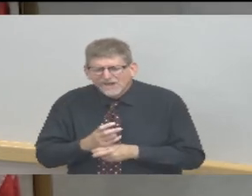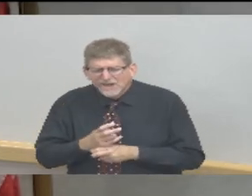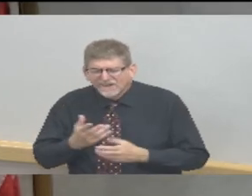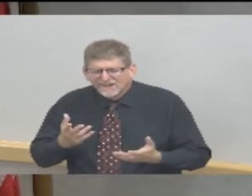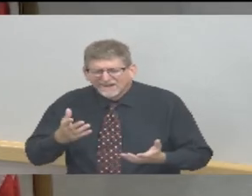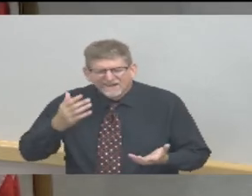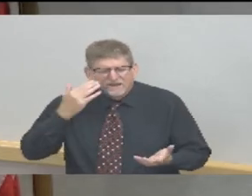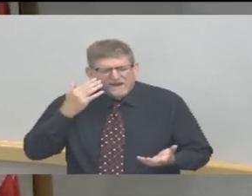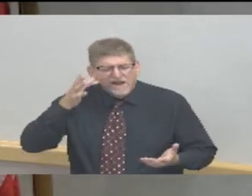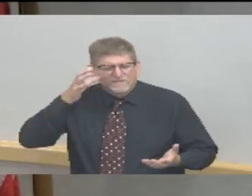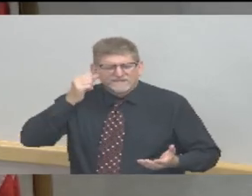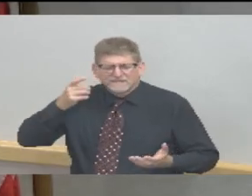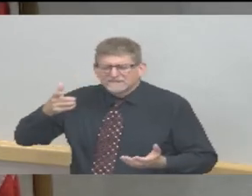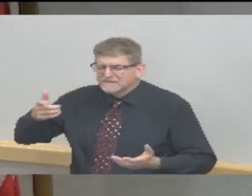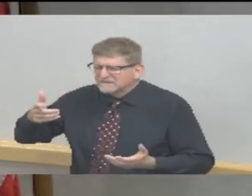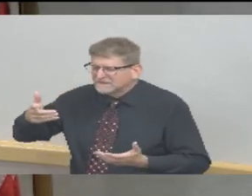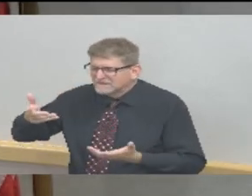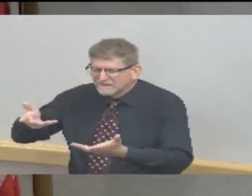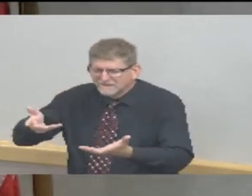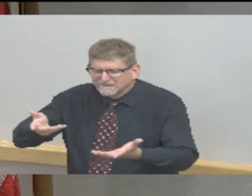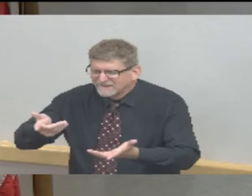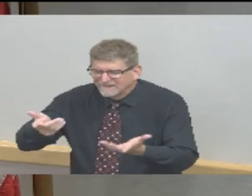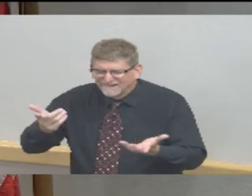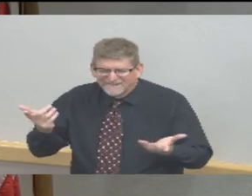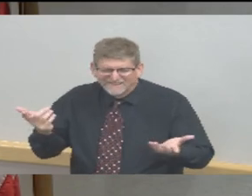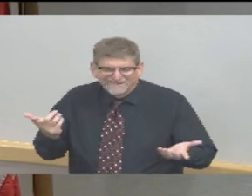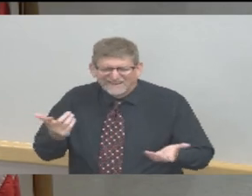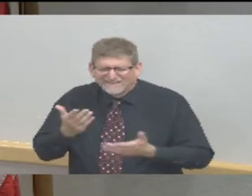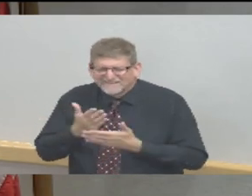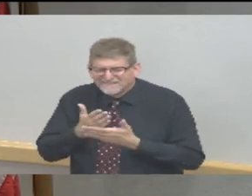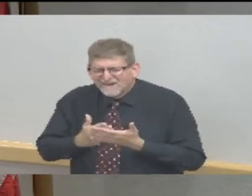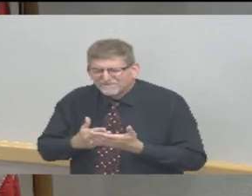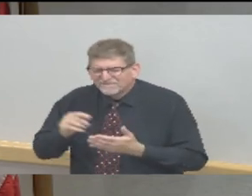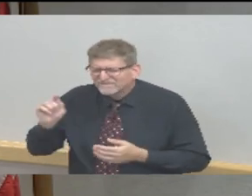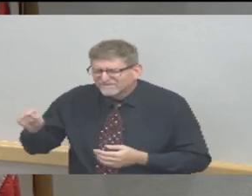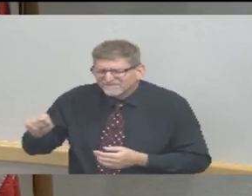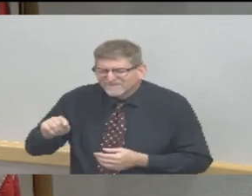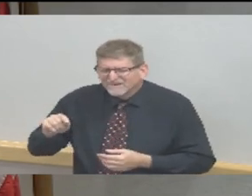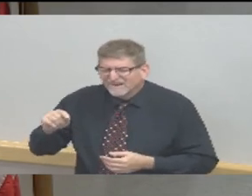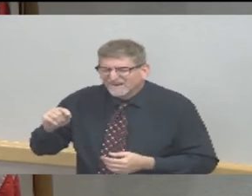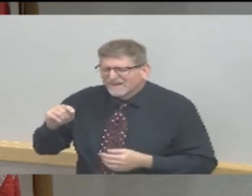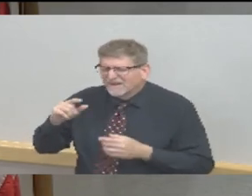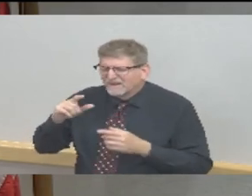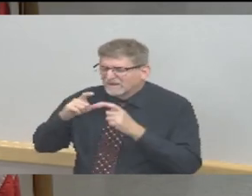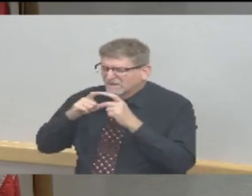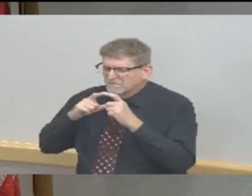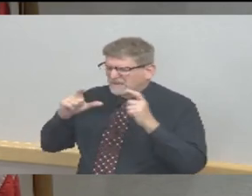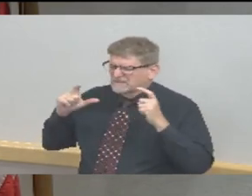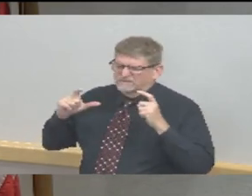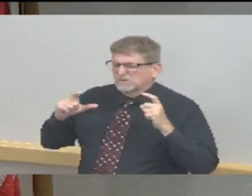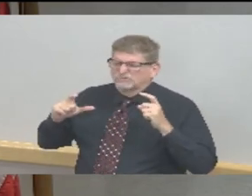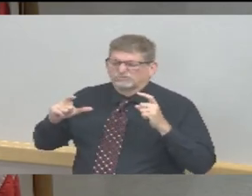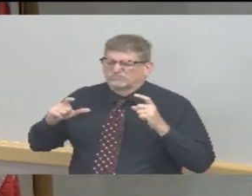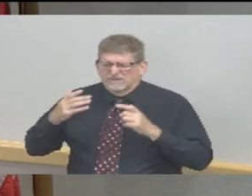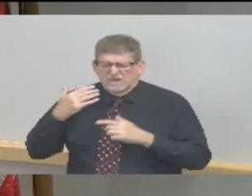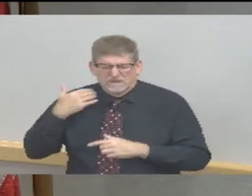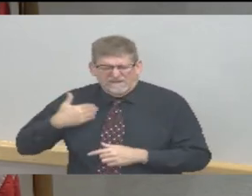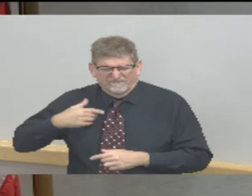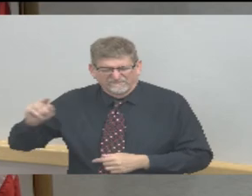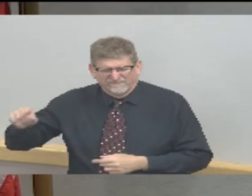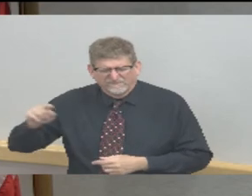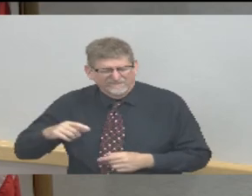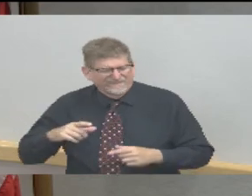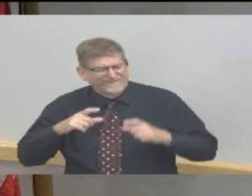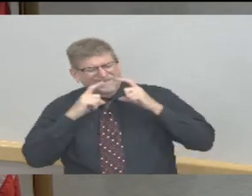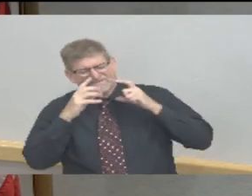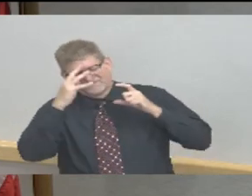I know I've got friends out there that think that the whole mask thing is absolutely bogus. And I'm just going to tell